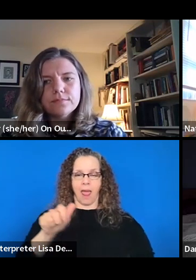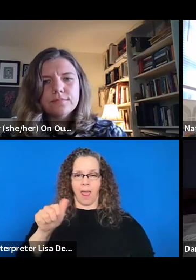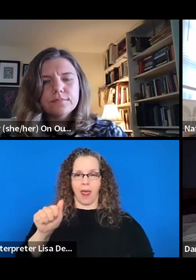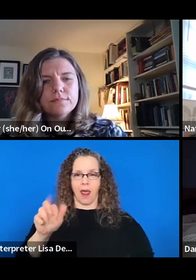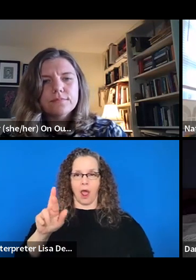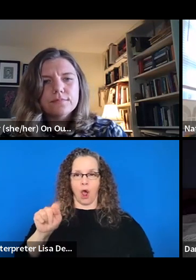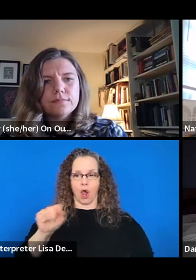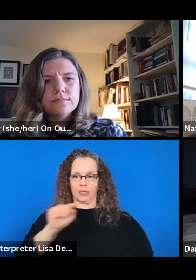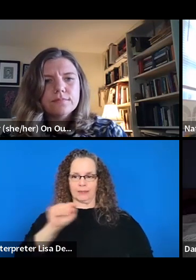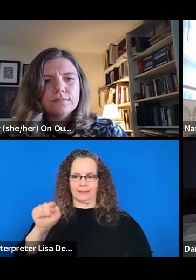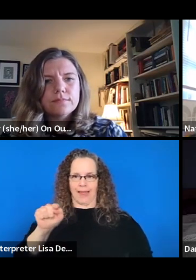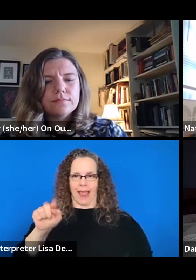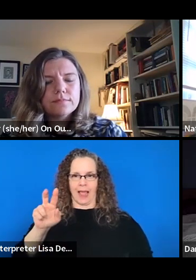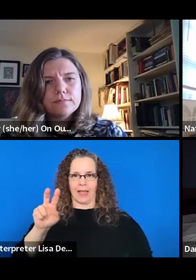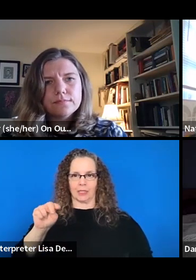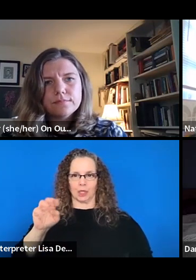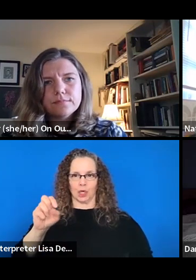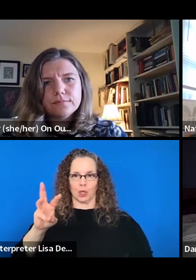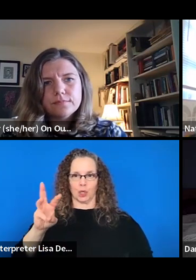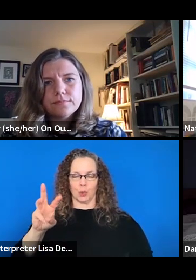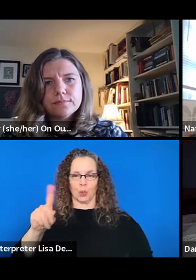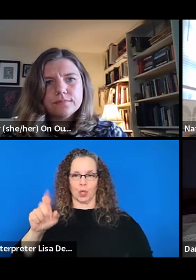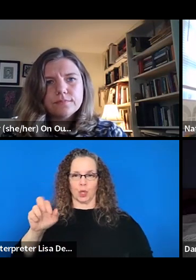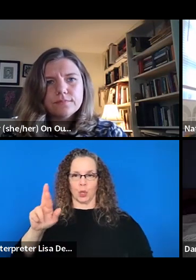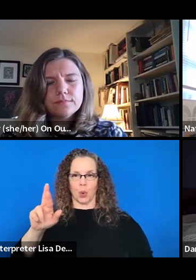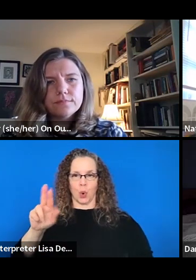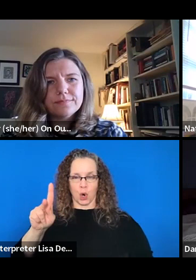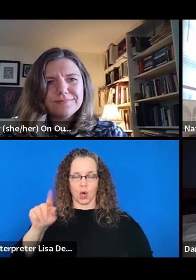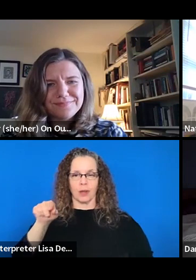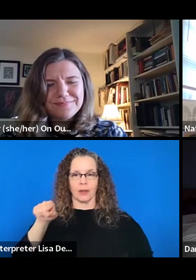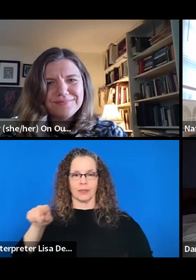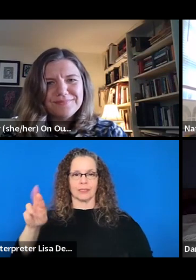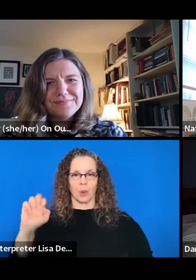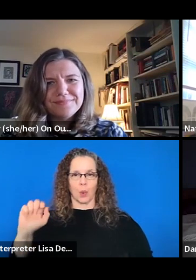york.org. Um, and thank you so much for tuning in.